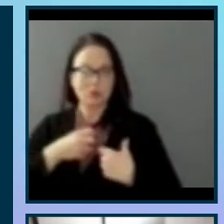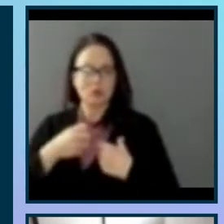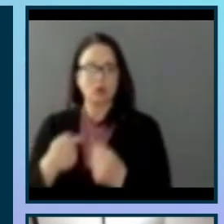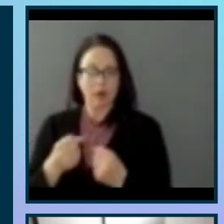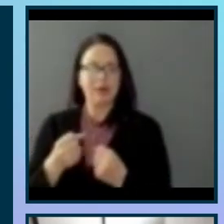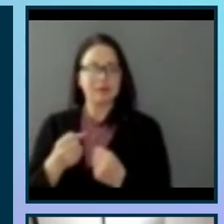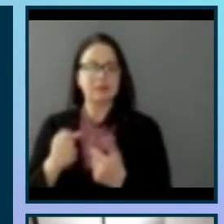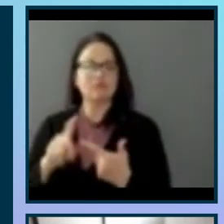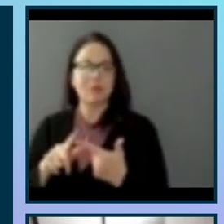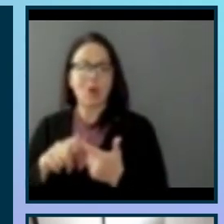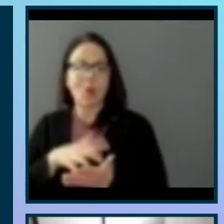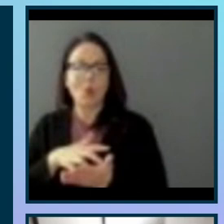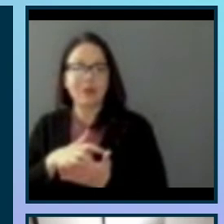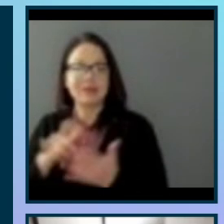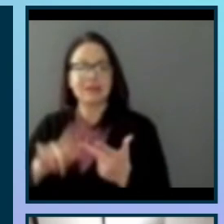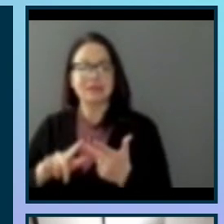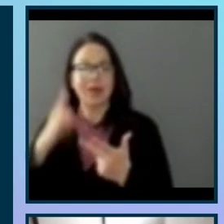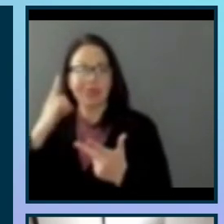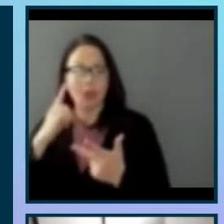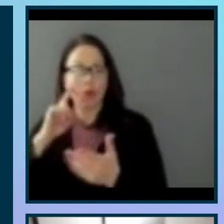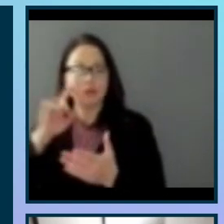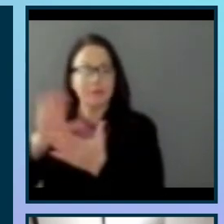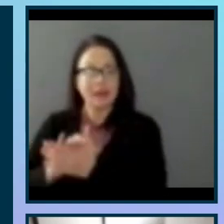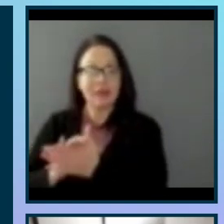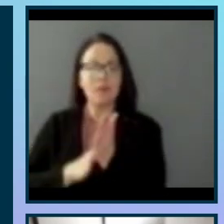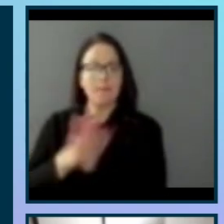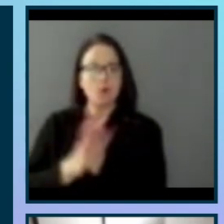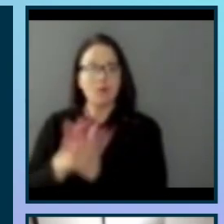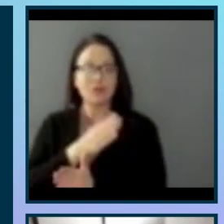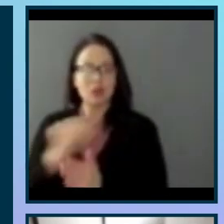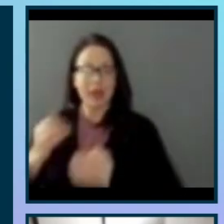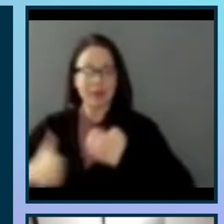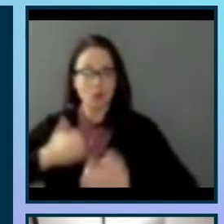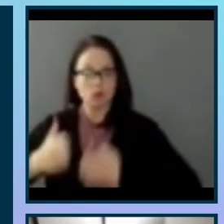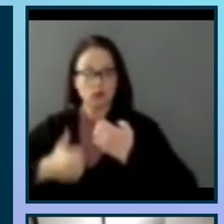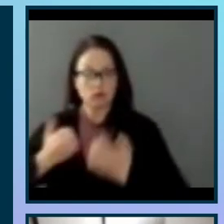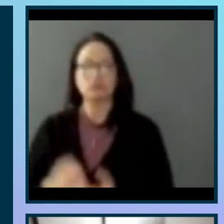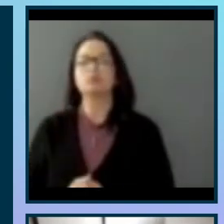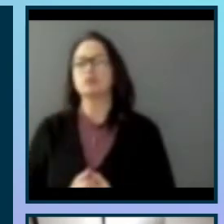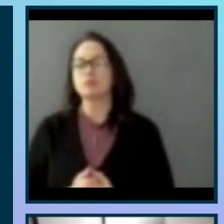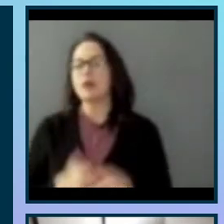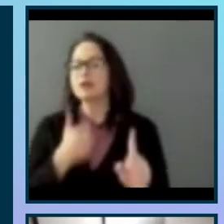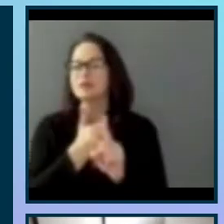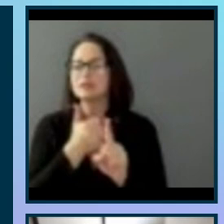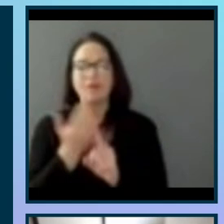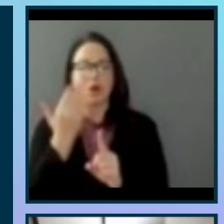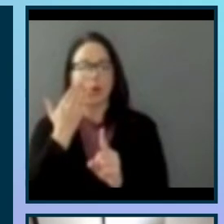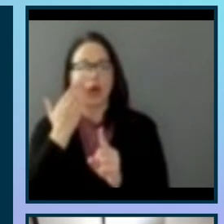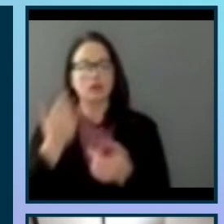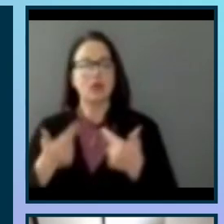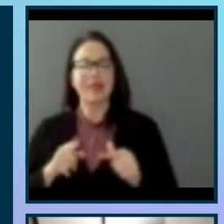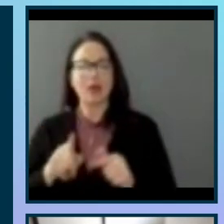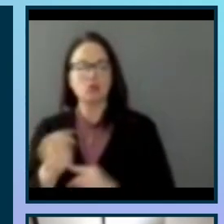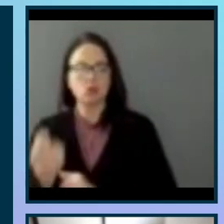weaknesses, thoughts, beliefs, motivations, and emotions. Self-awareness allows you to understand how